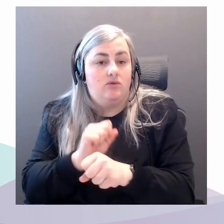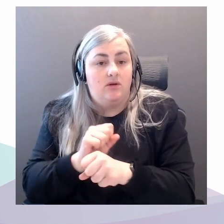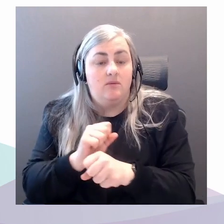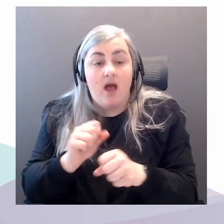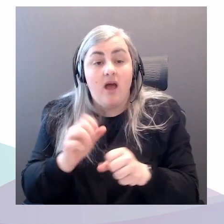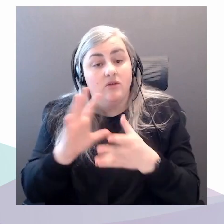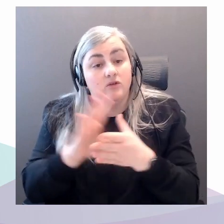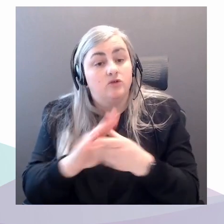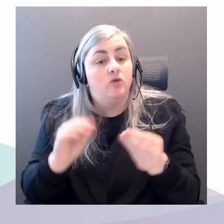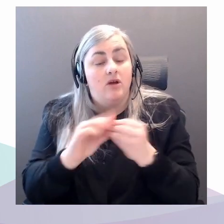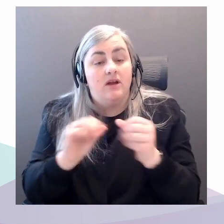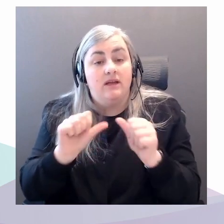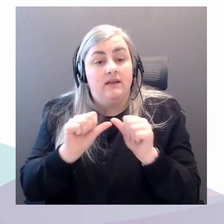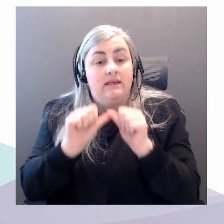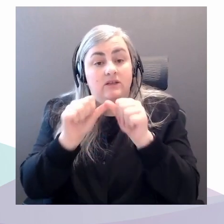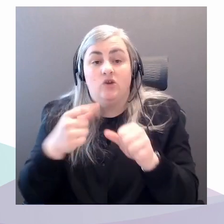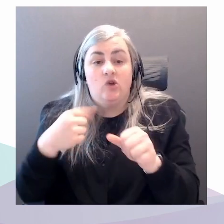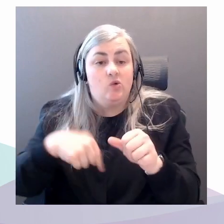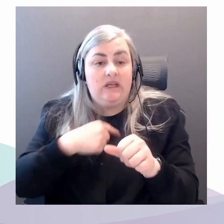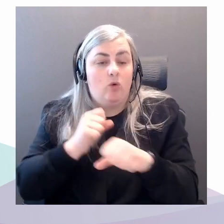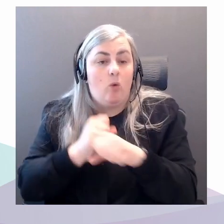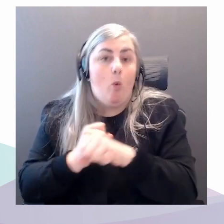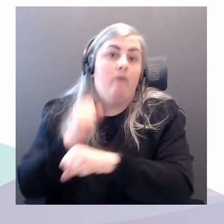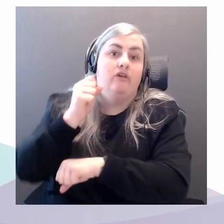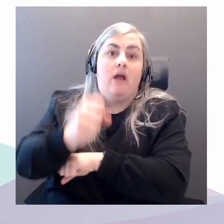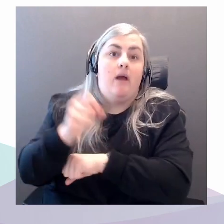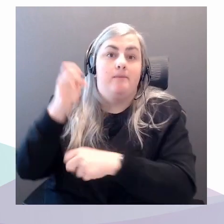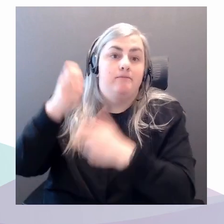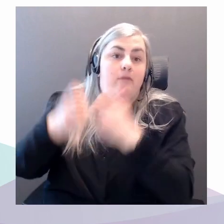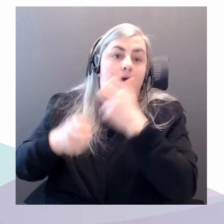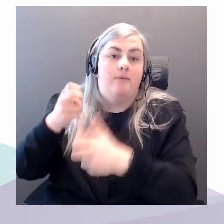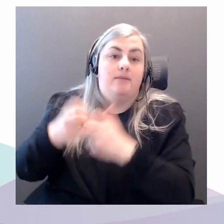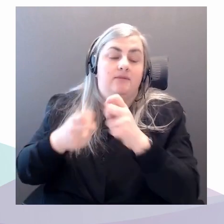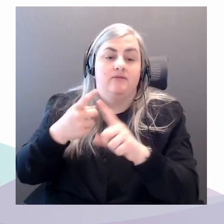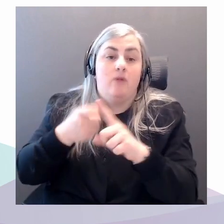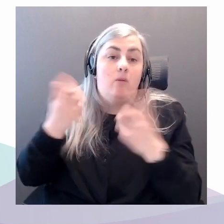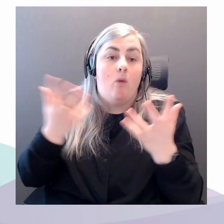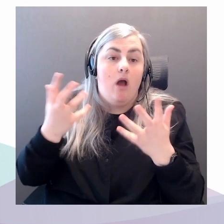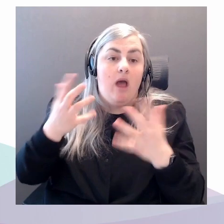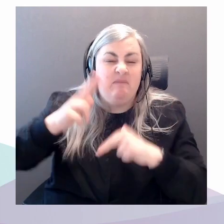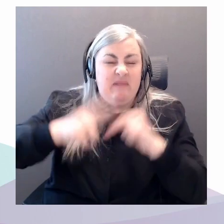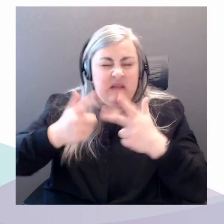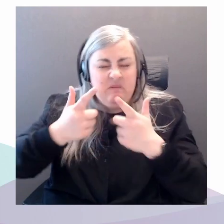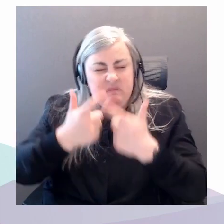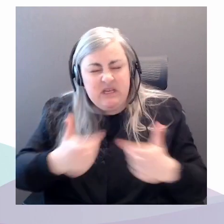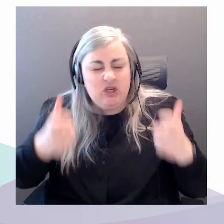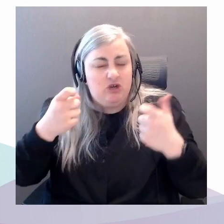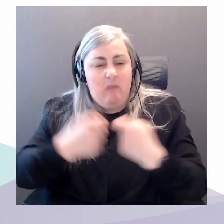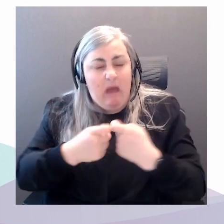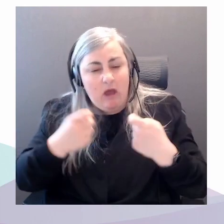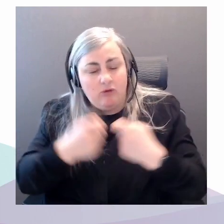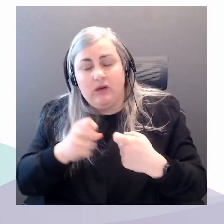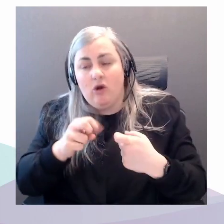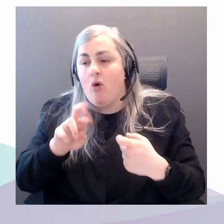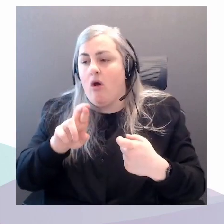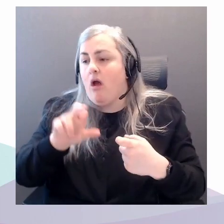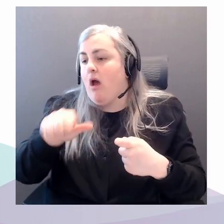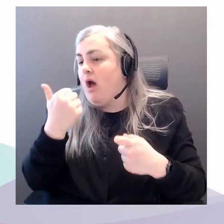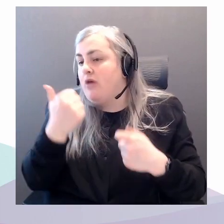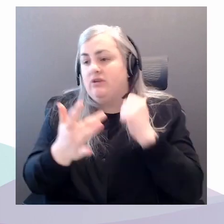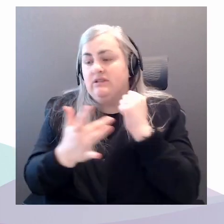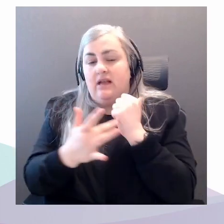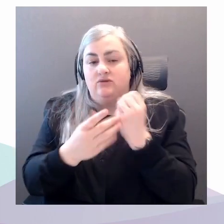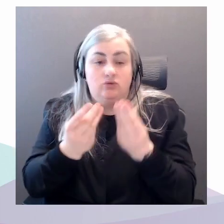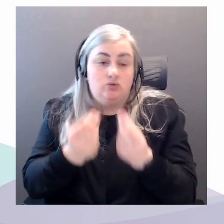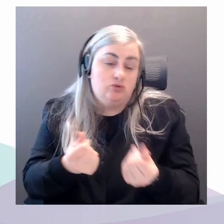by virtue of bigger batteries or by other kinds of technological solutions. But I suppose what I've been trying